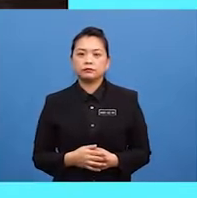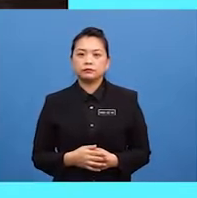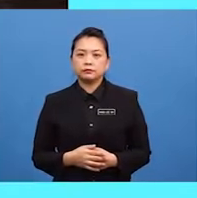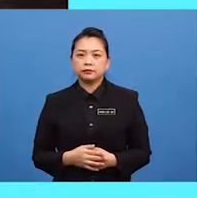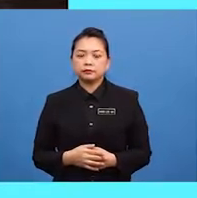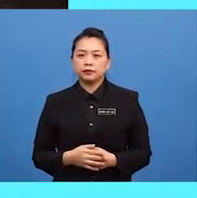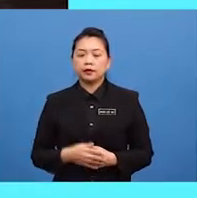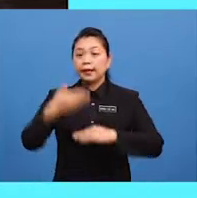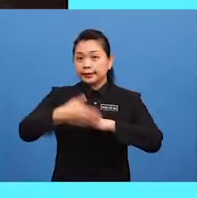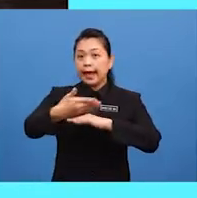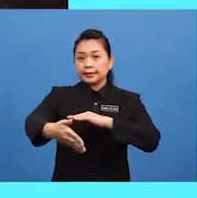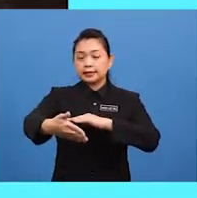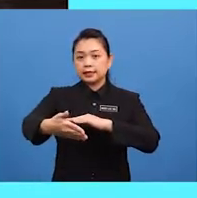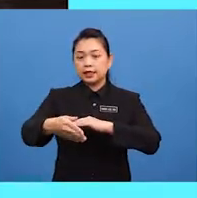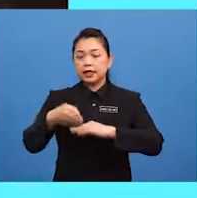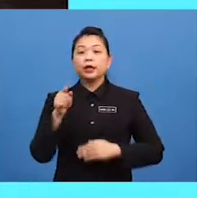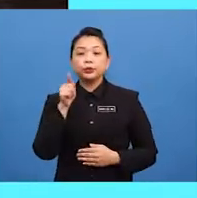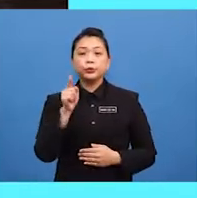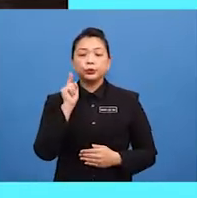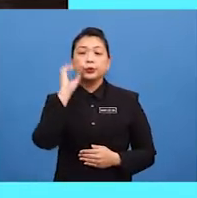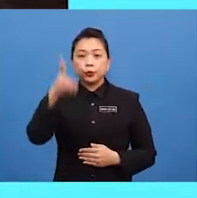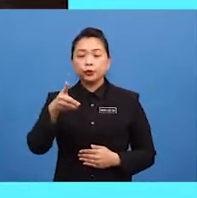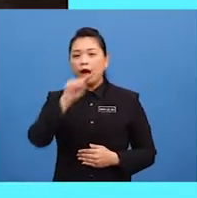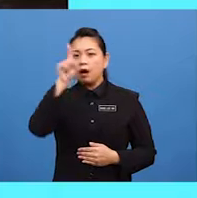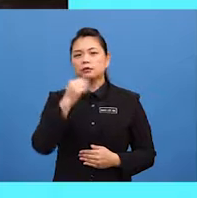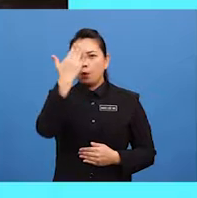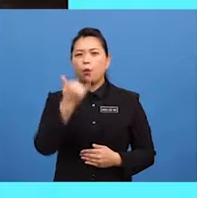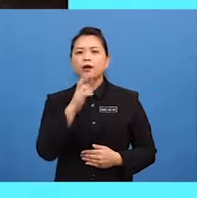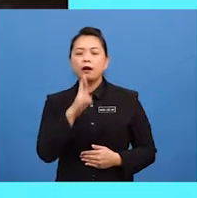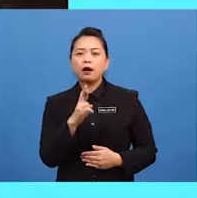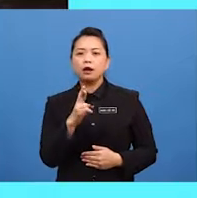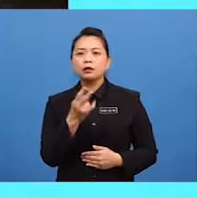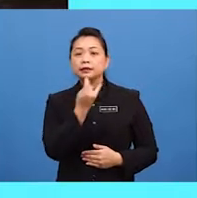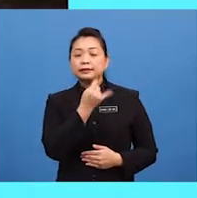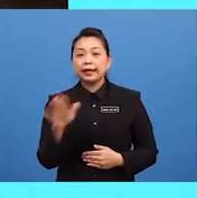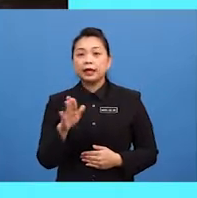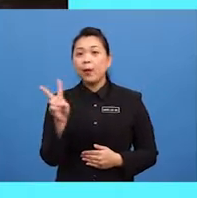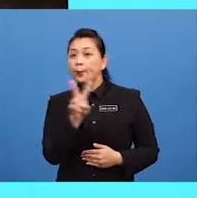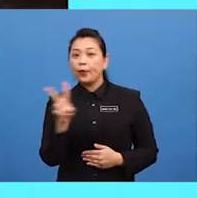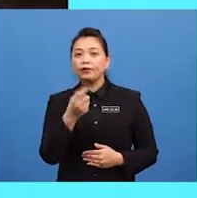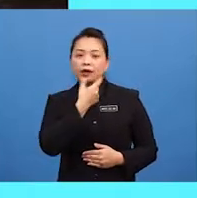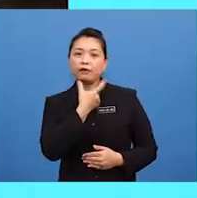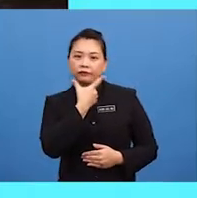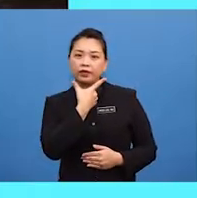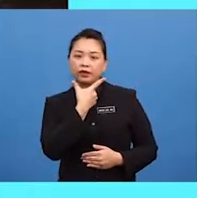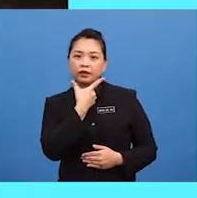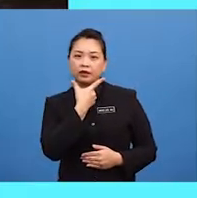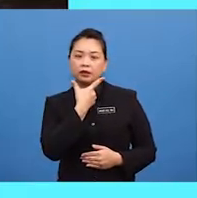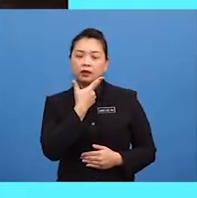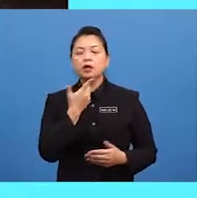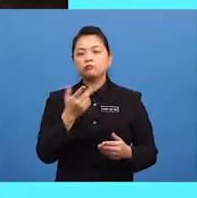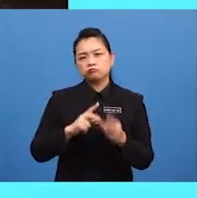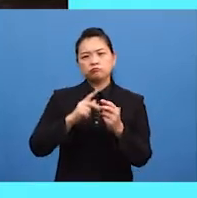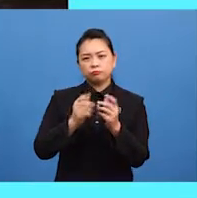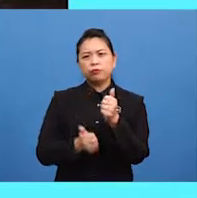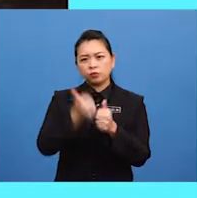next you could ask why are they both laughing most most possibly